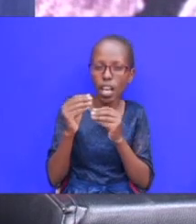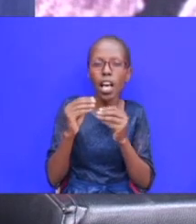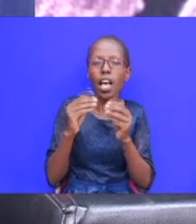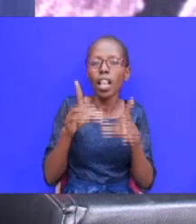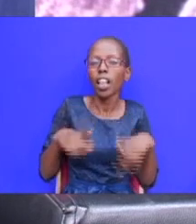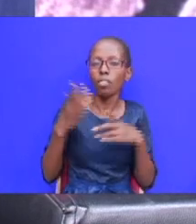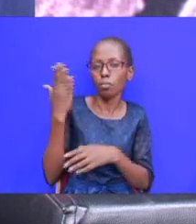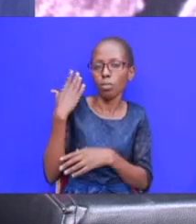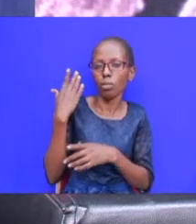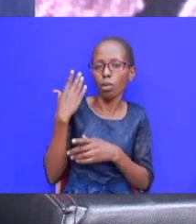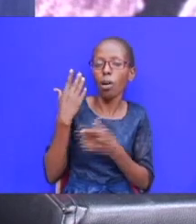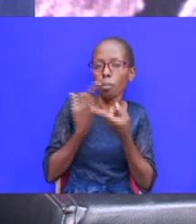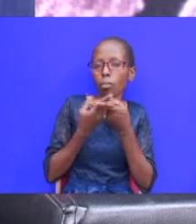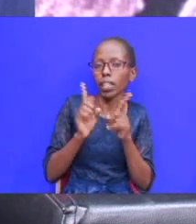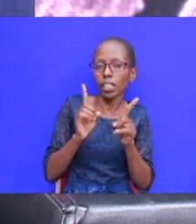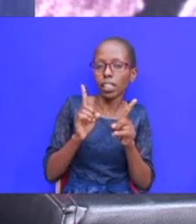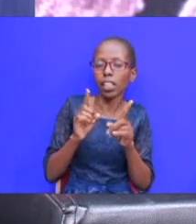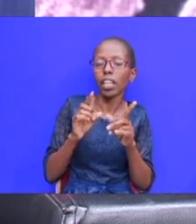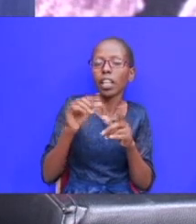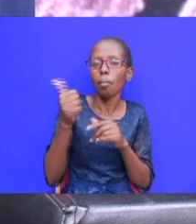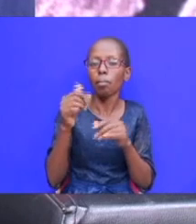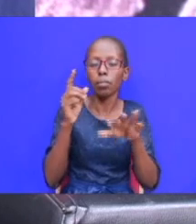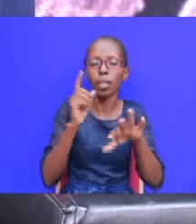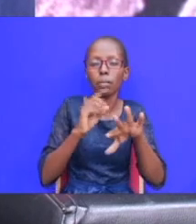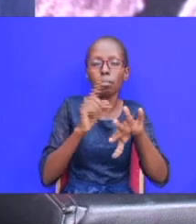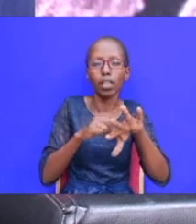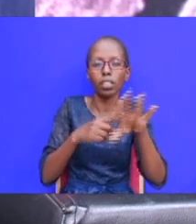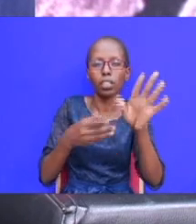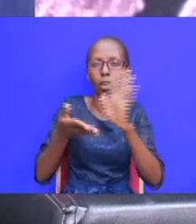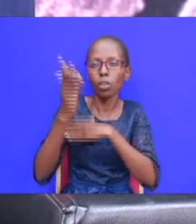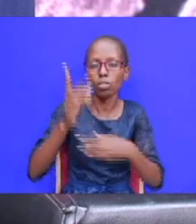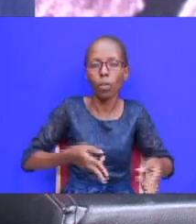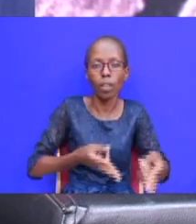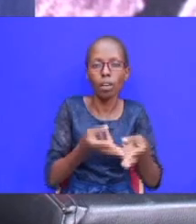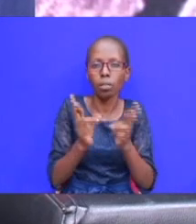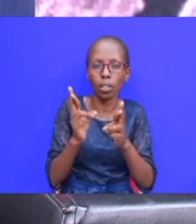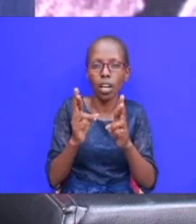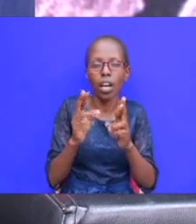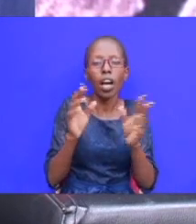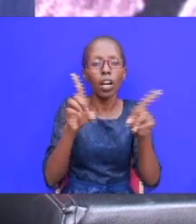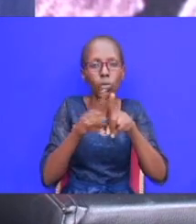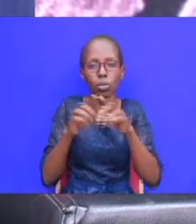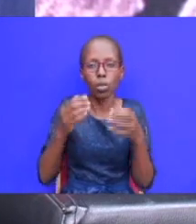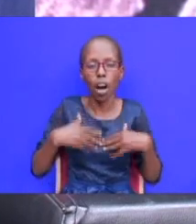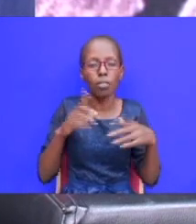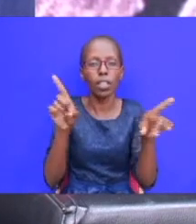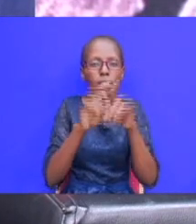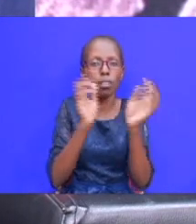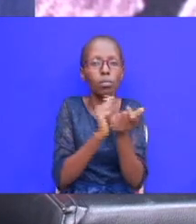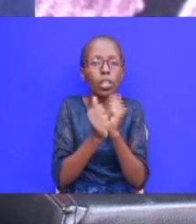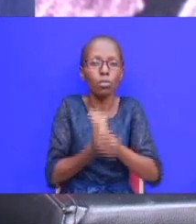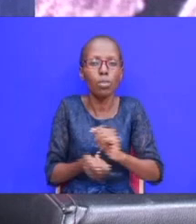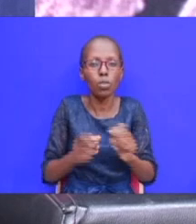god but it is at the point that he meets god on the road to damascus that he's transformed can we also have the same transformation in